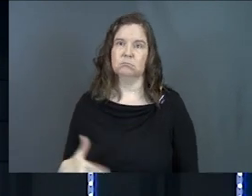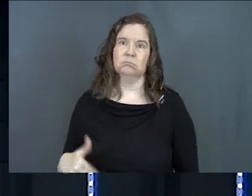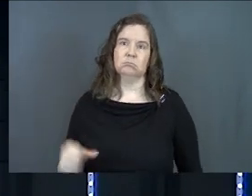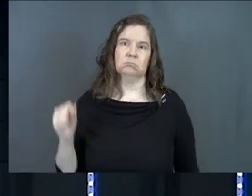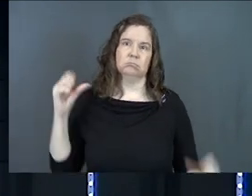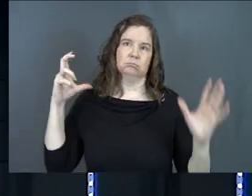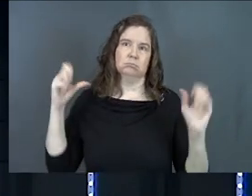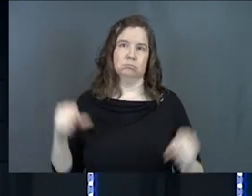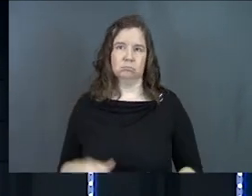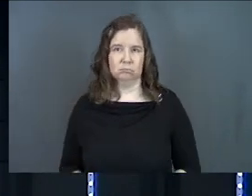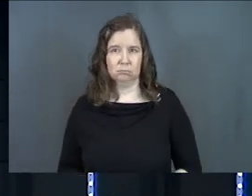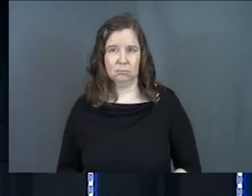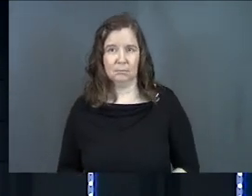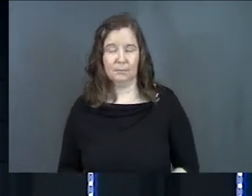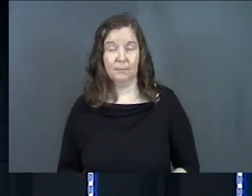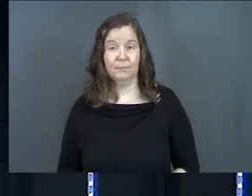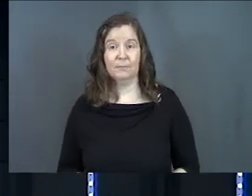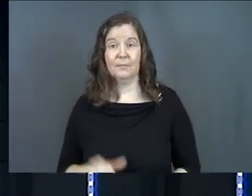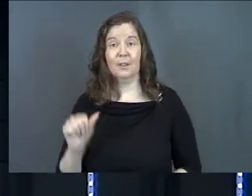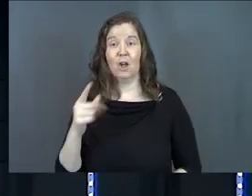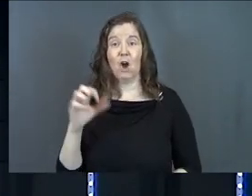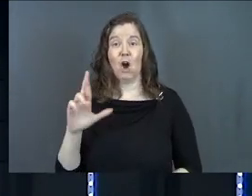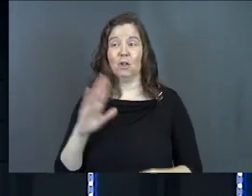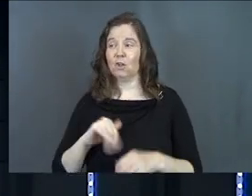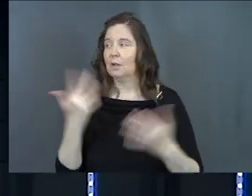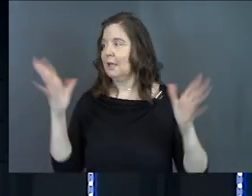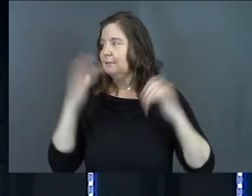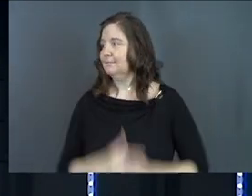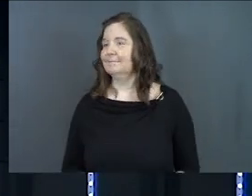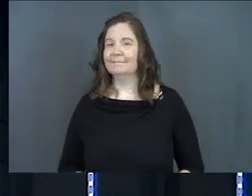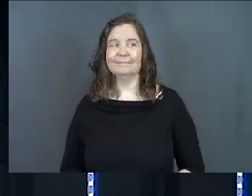my goodness. Altar call. Done.